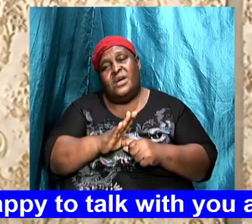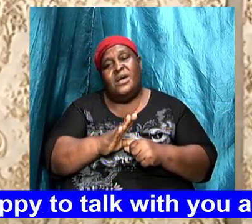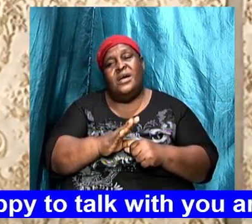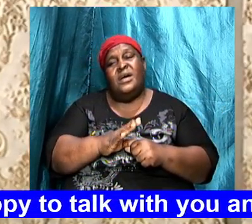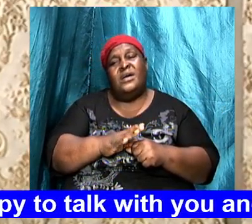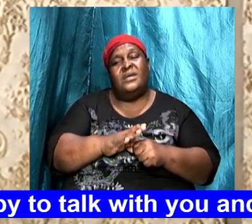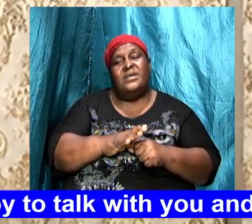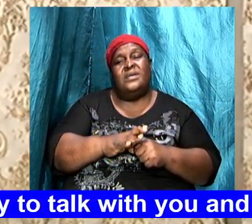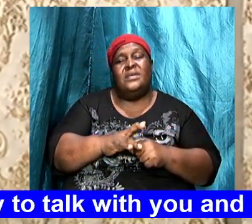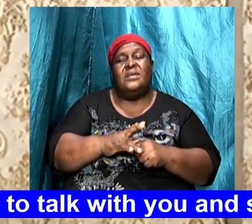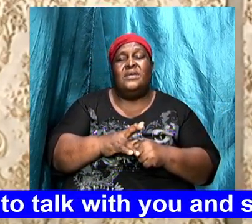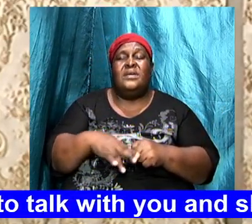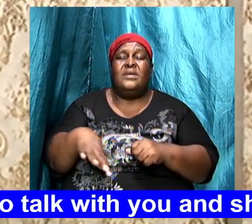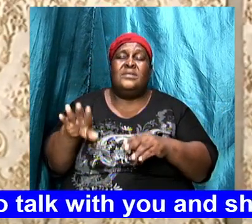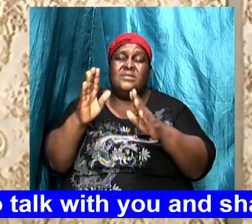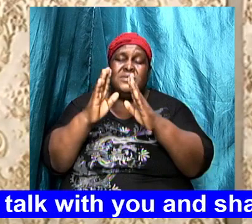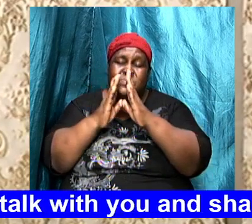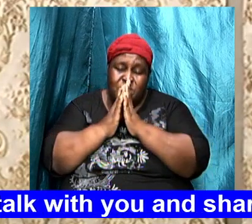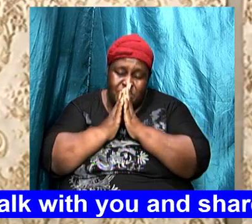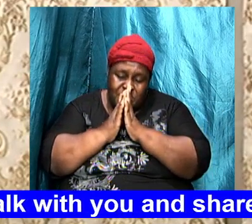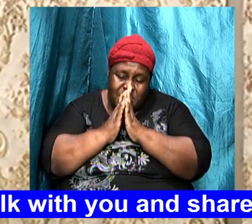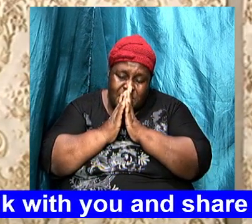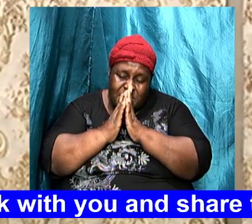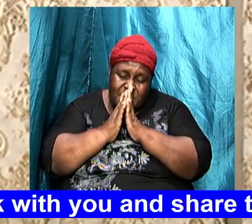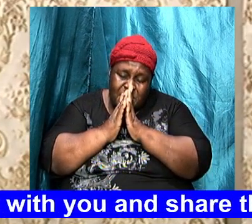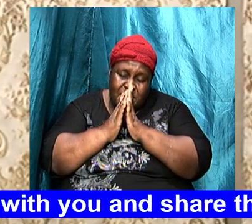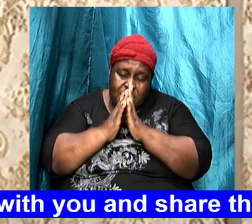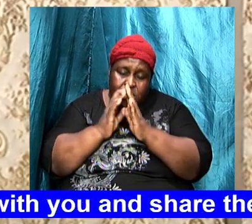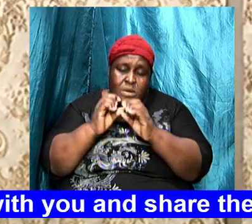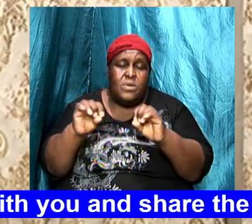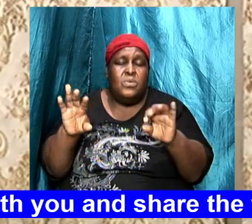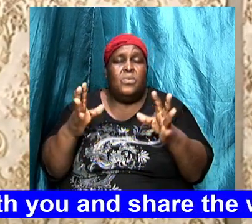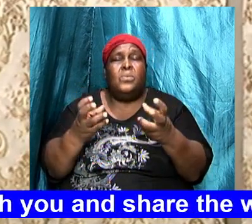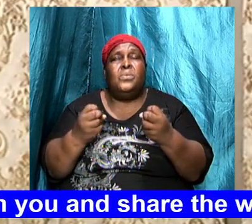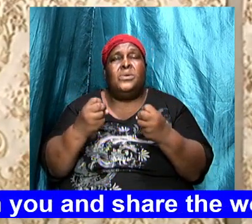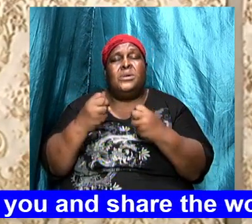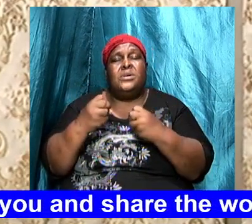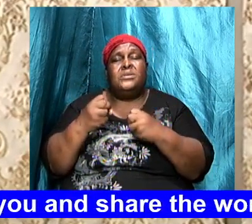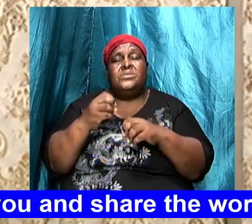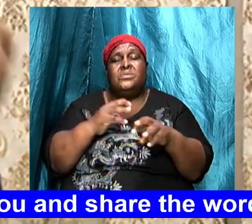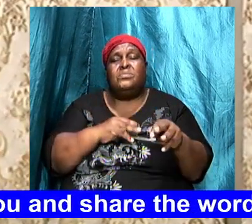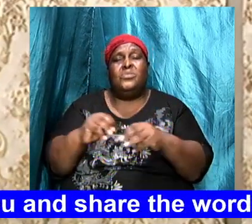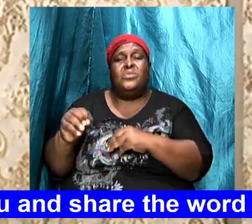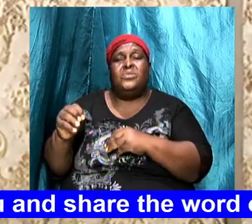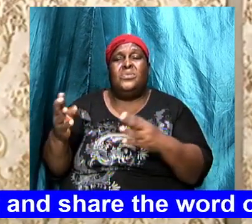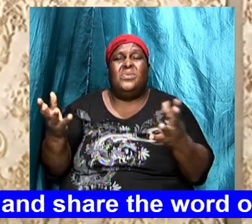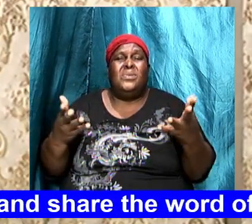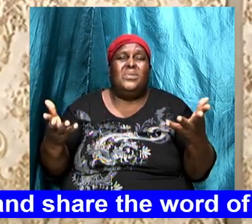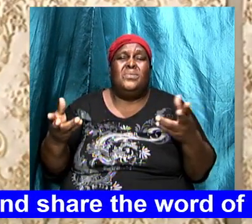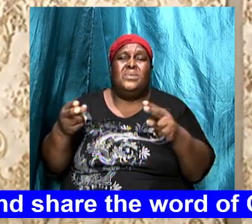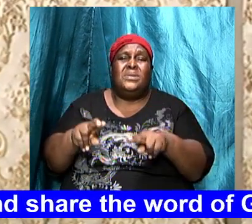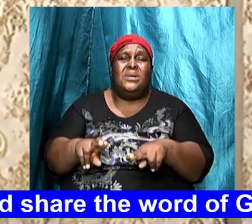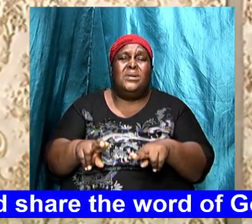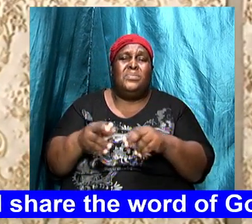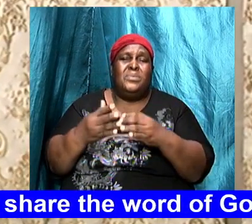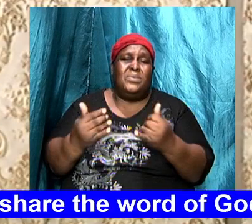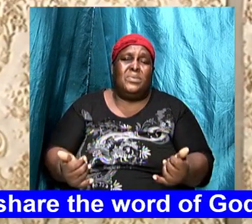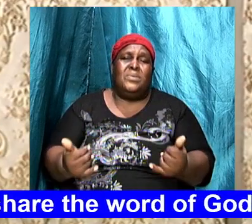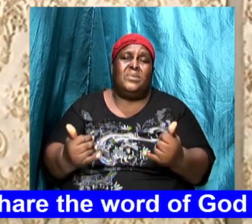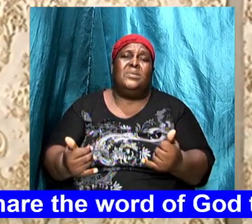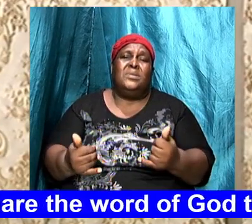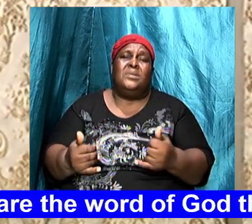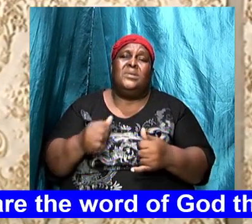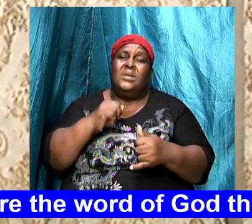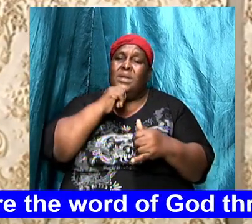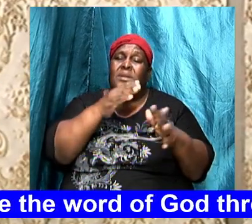knees and just hang over that you just don't want to move what has happened now we have not